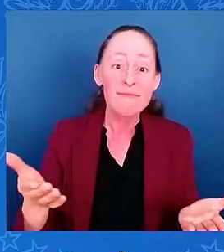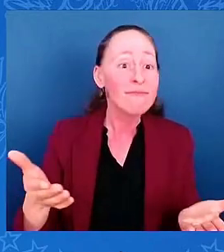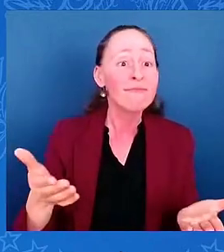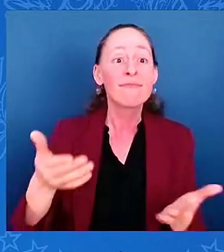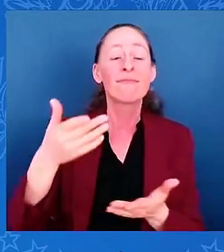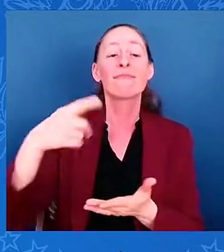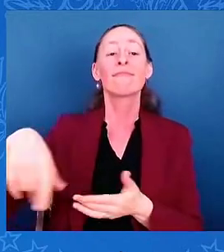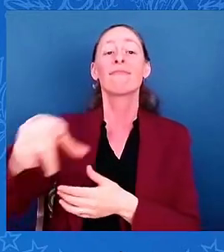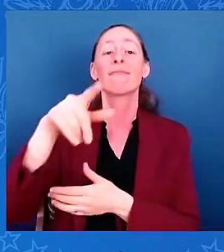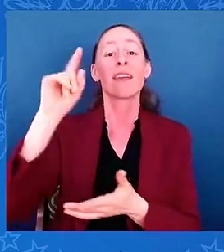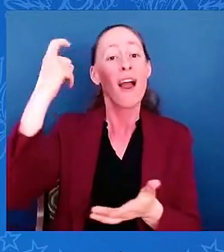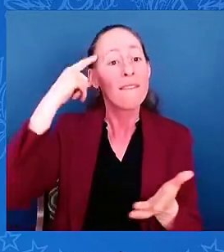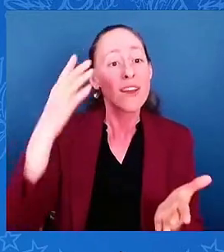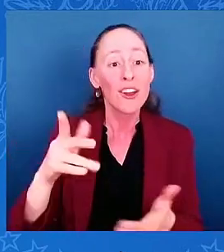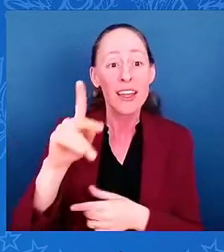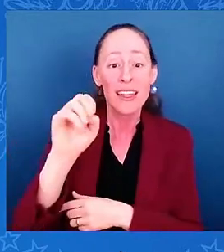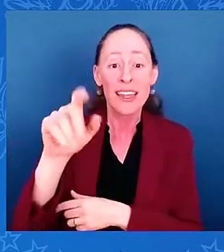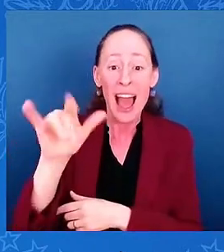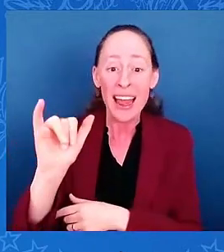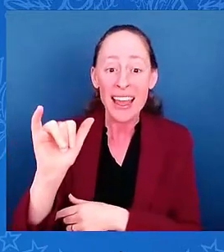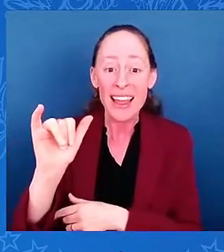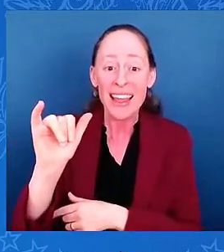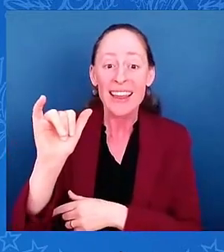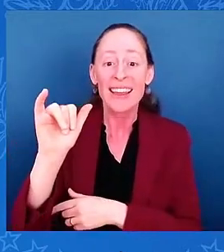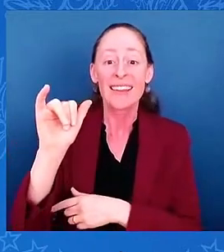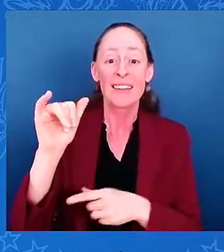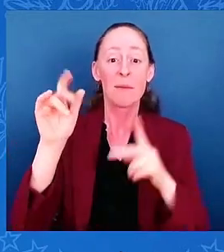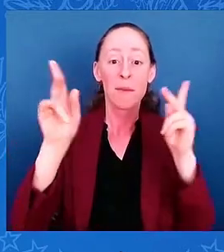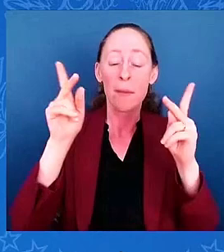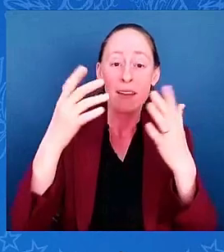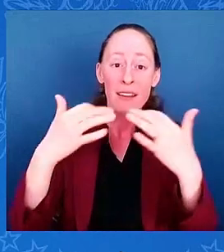members of Congress, including my good friend, Congressman Cleaver,